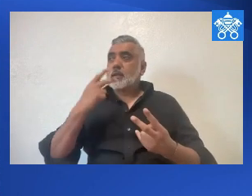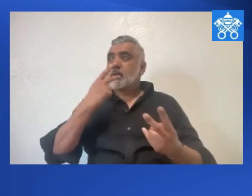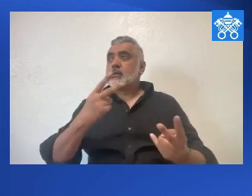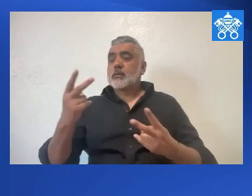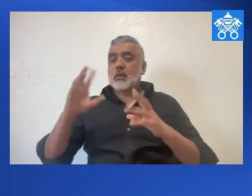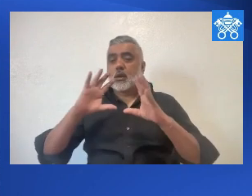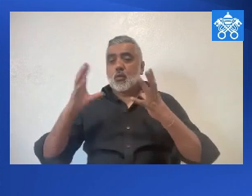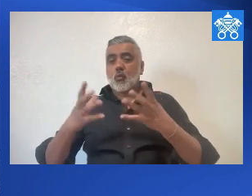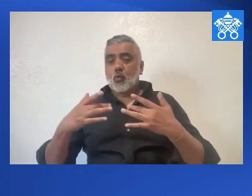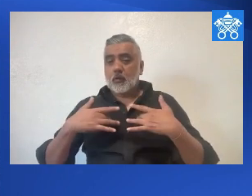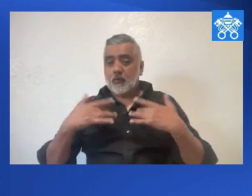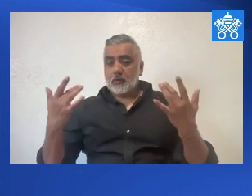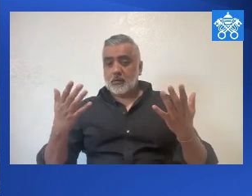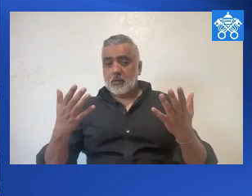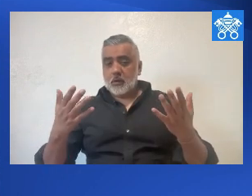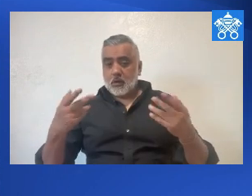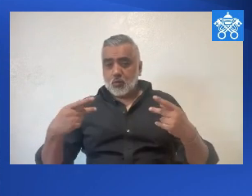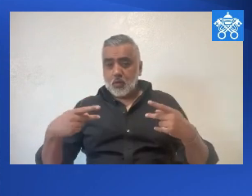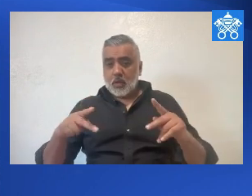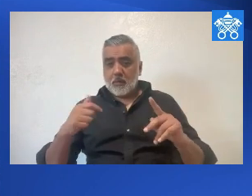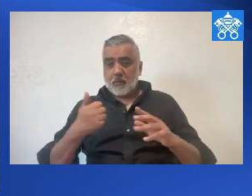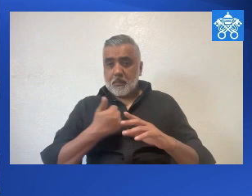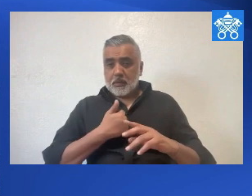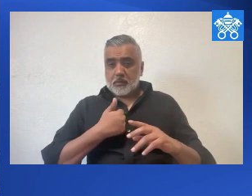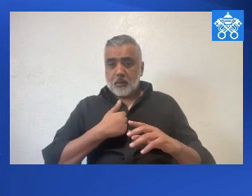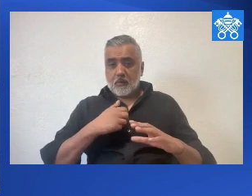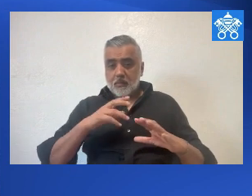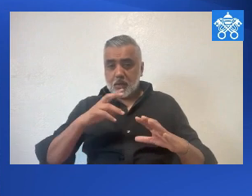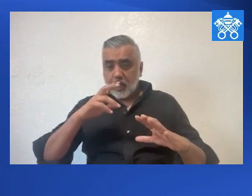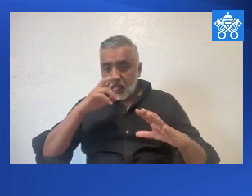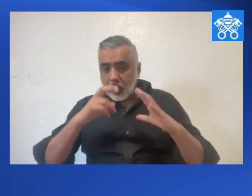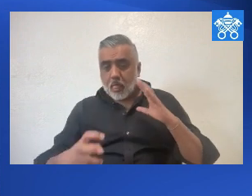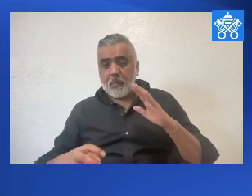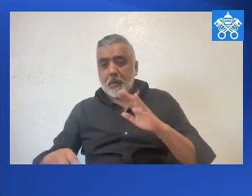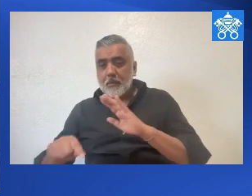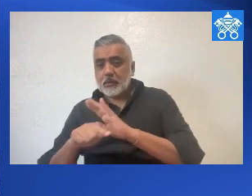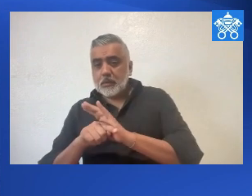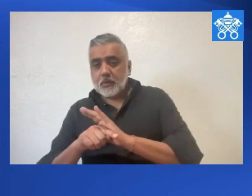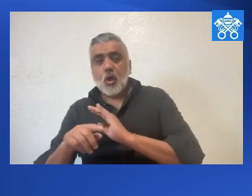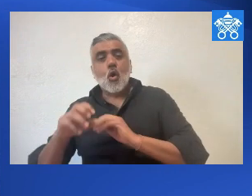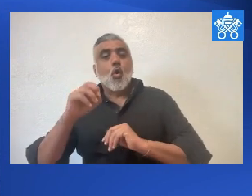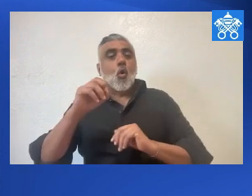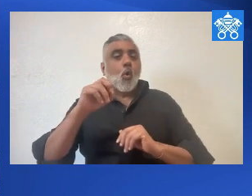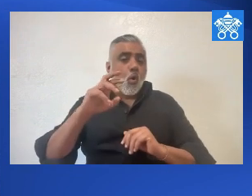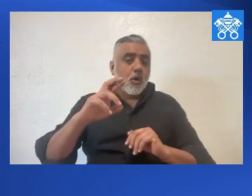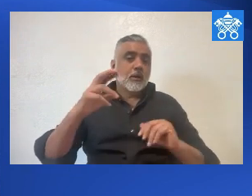Again, as I observe world events, do I let myself be entrapped by pessimism?